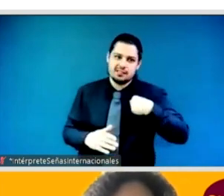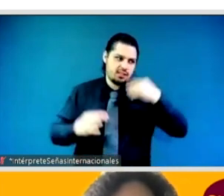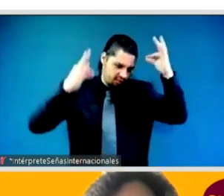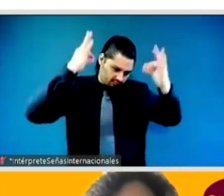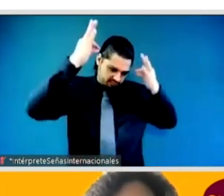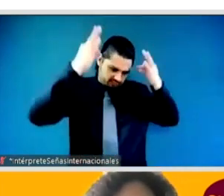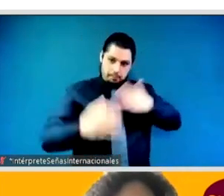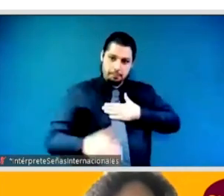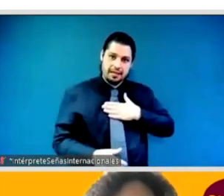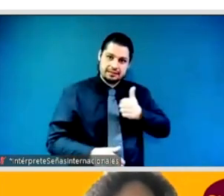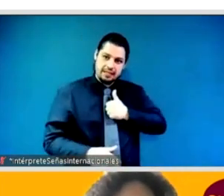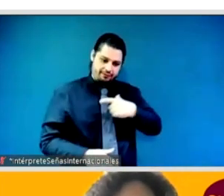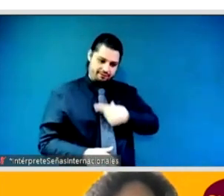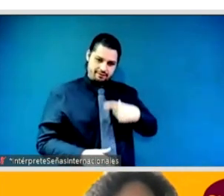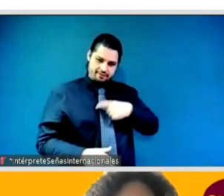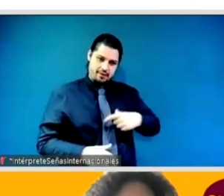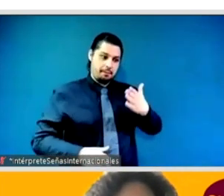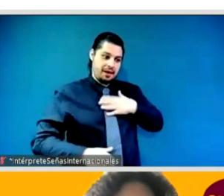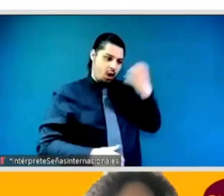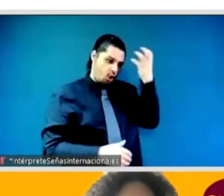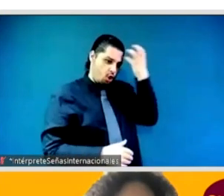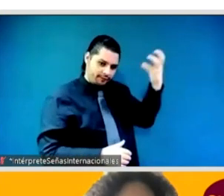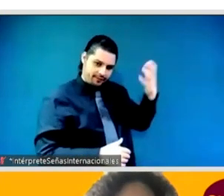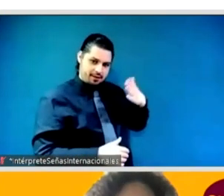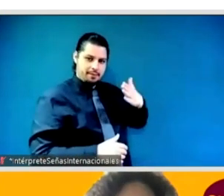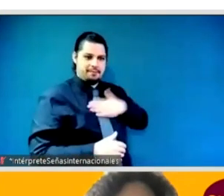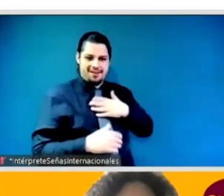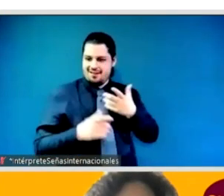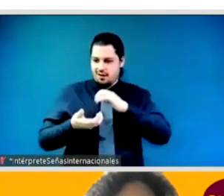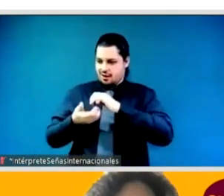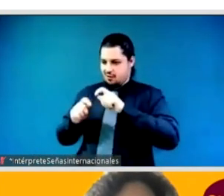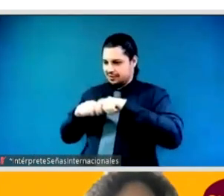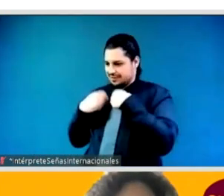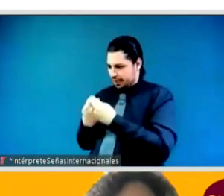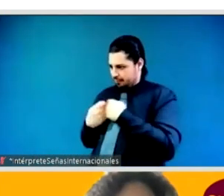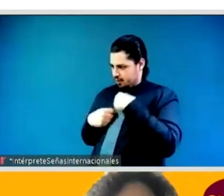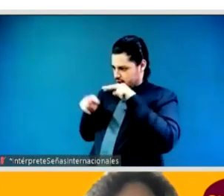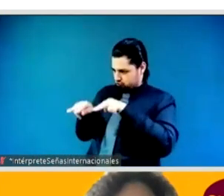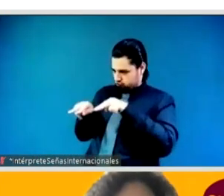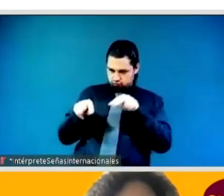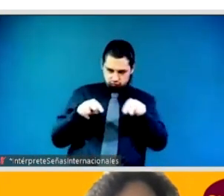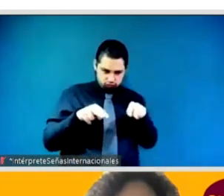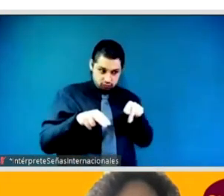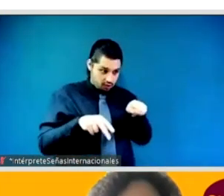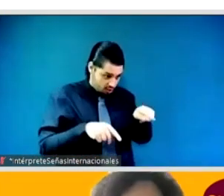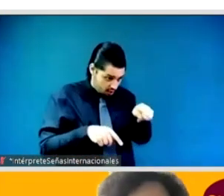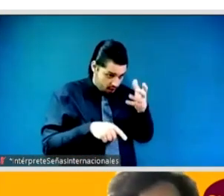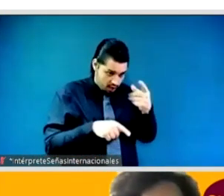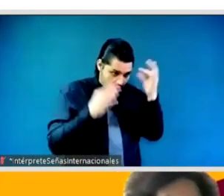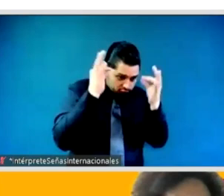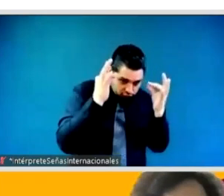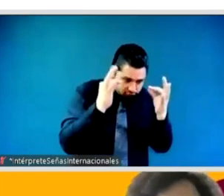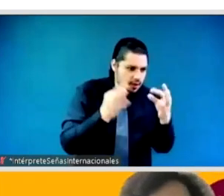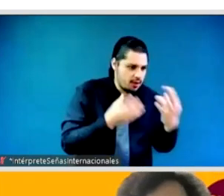um new maybe smes and when we talk about private sector and really think about what